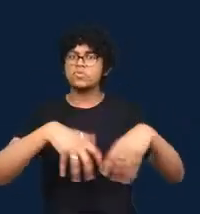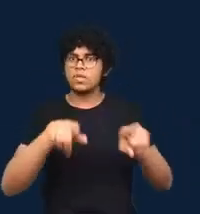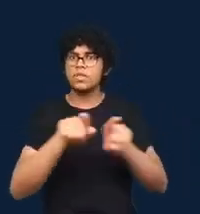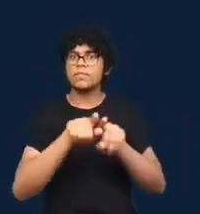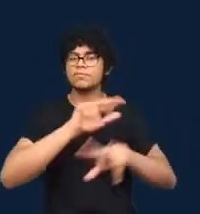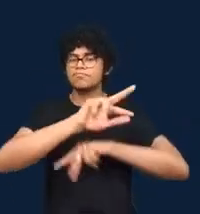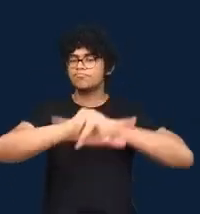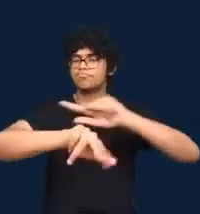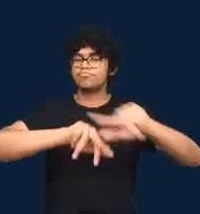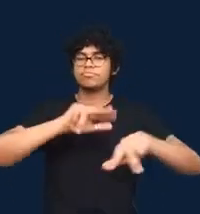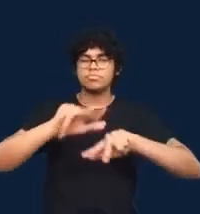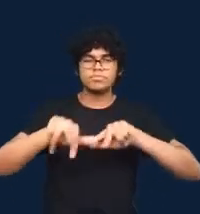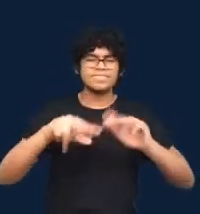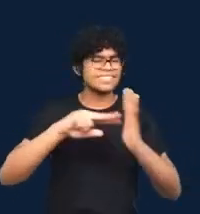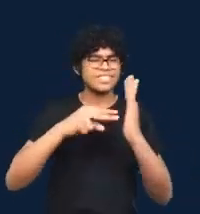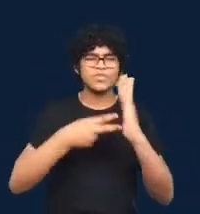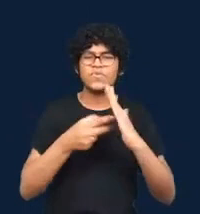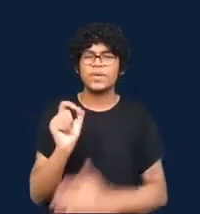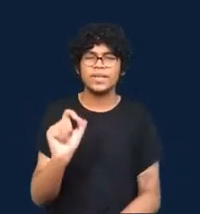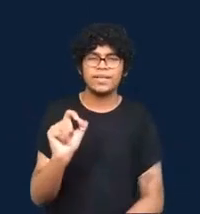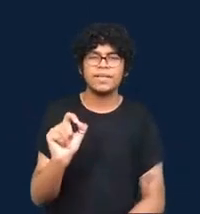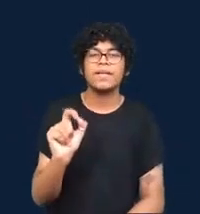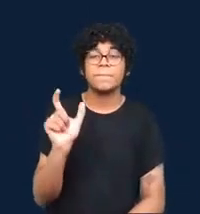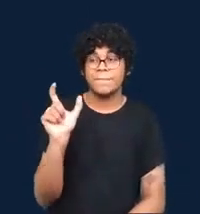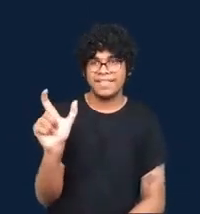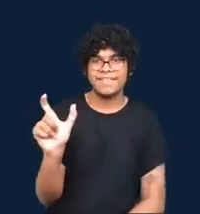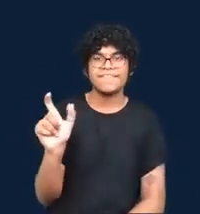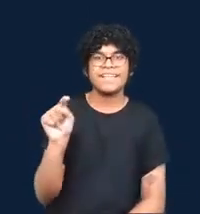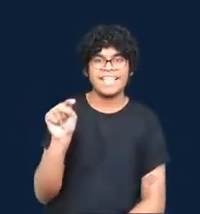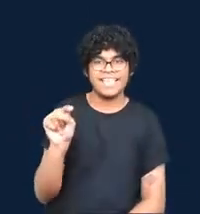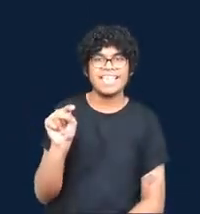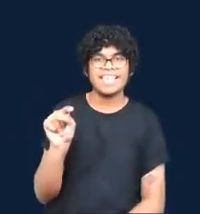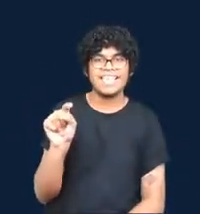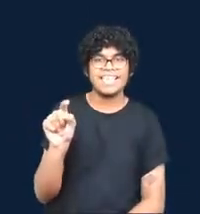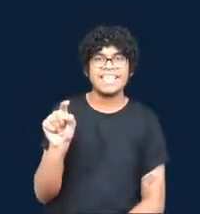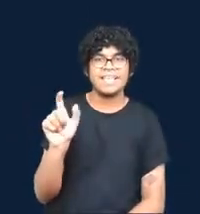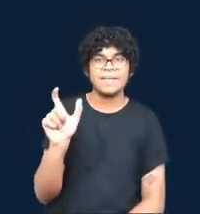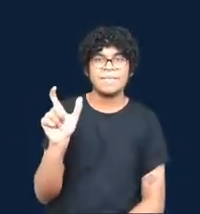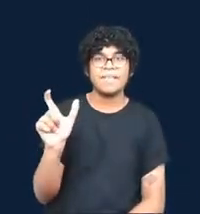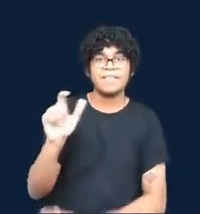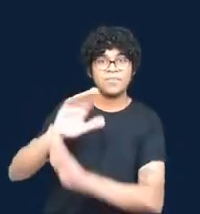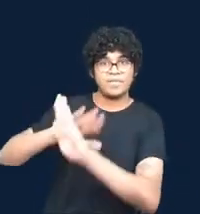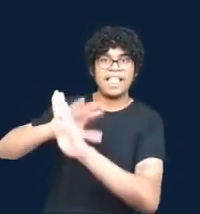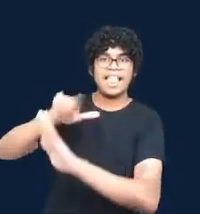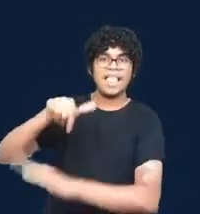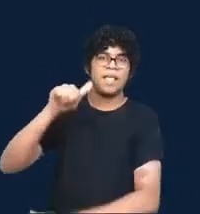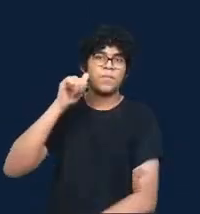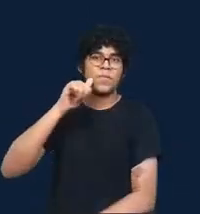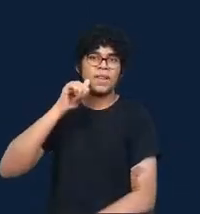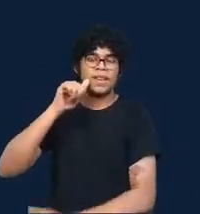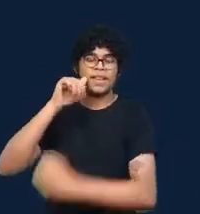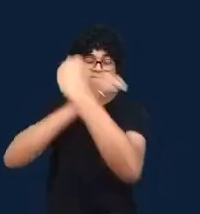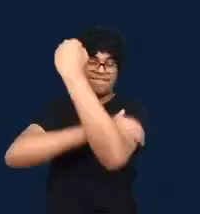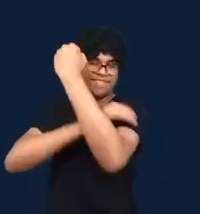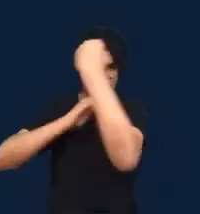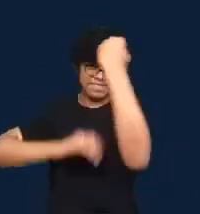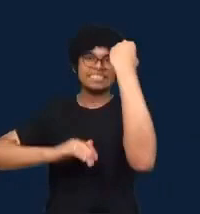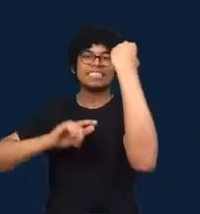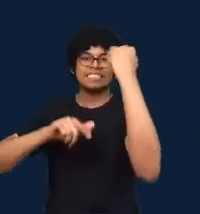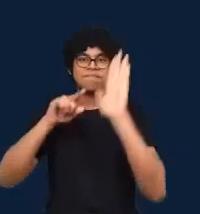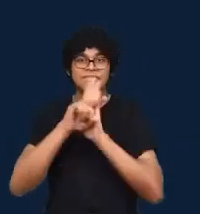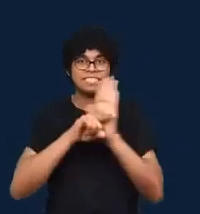comes from the work of feminist researcher Donna Haraway. Catherine And refers to them obvious, but often forgotten